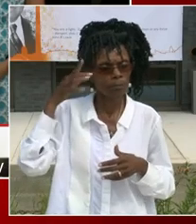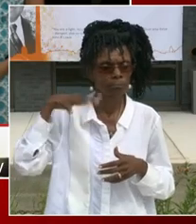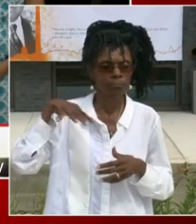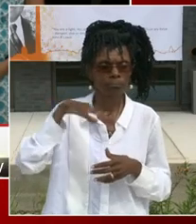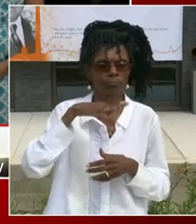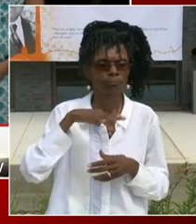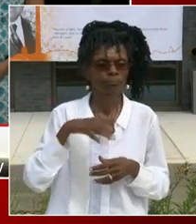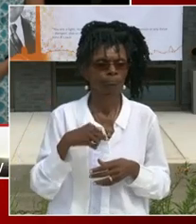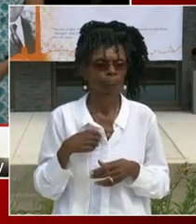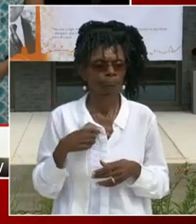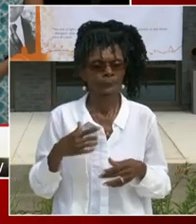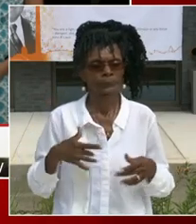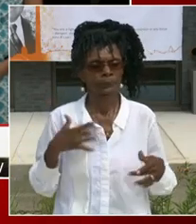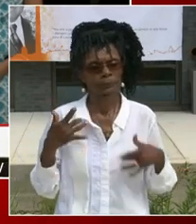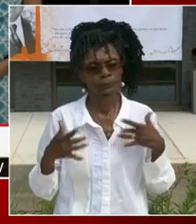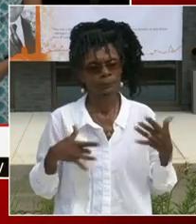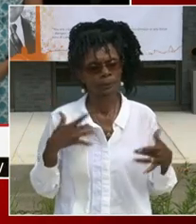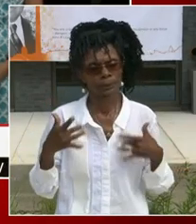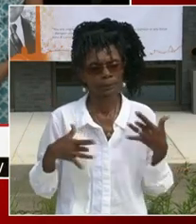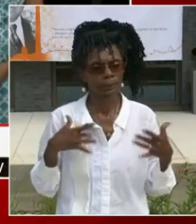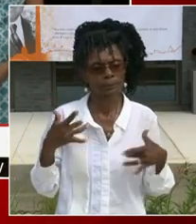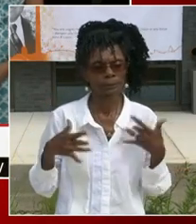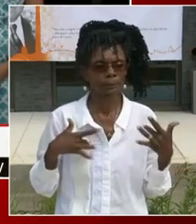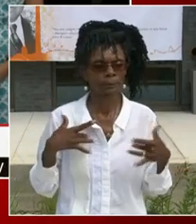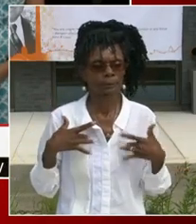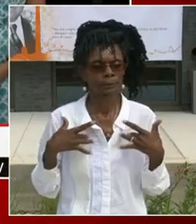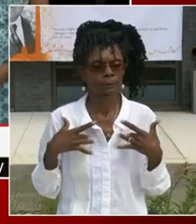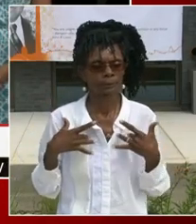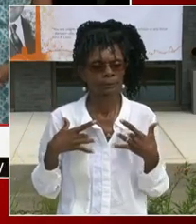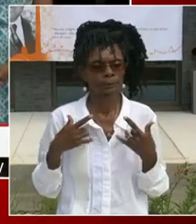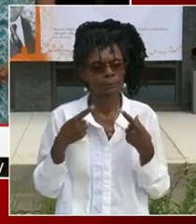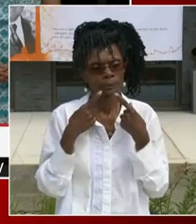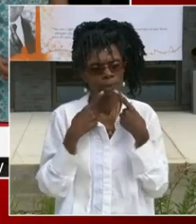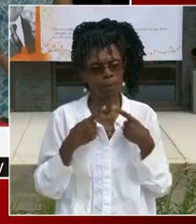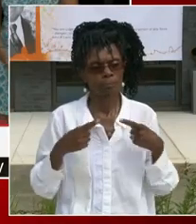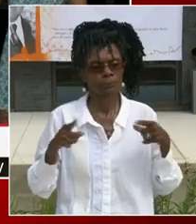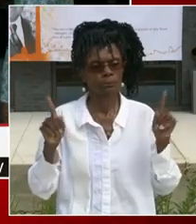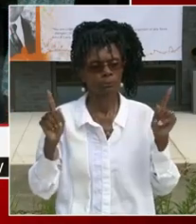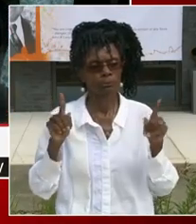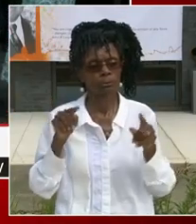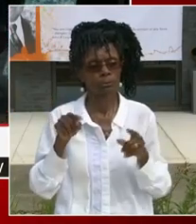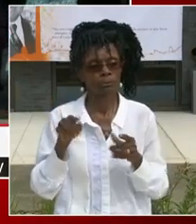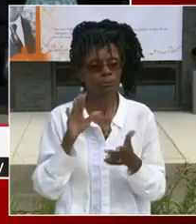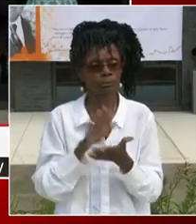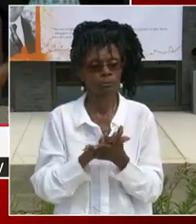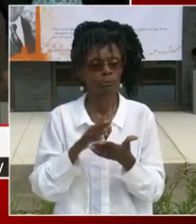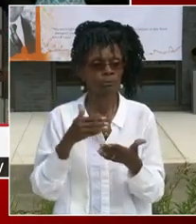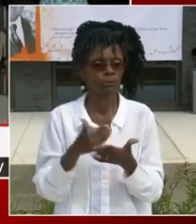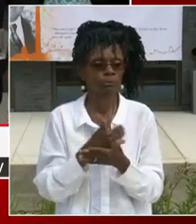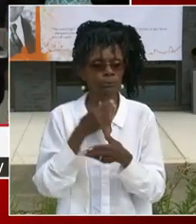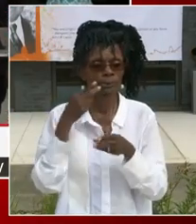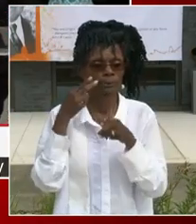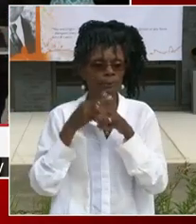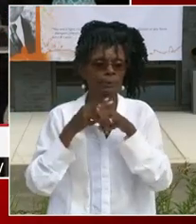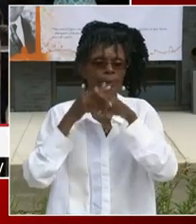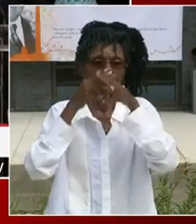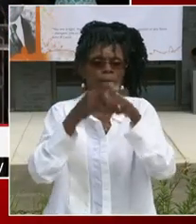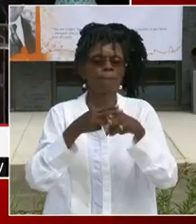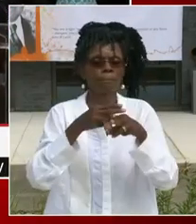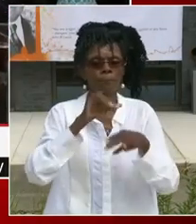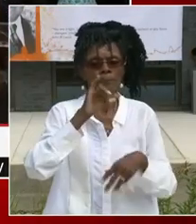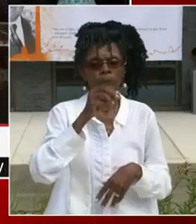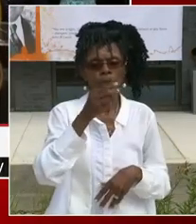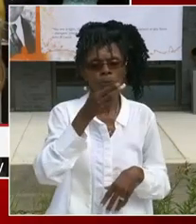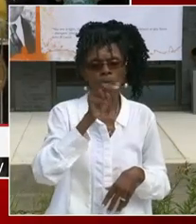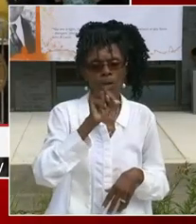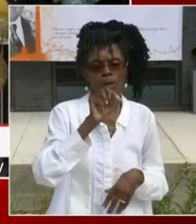Elementary School forever be named the John Lewis Elementary School right here in